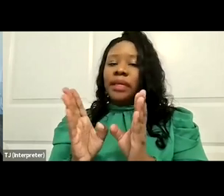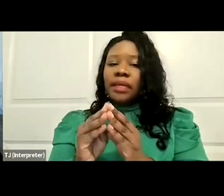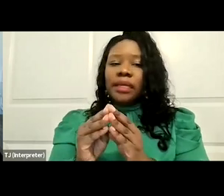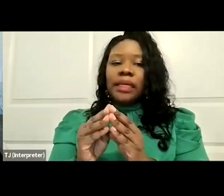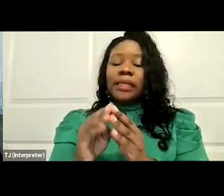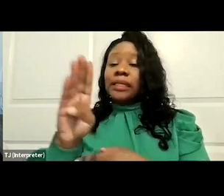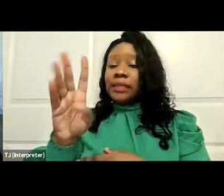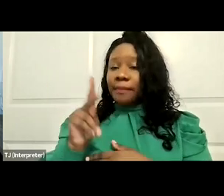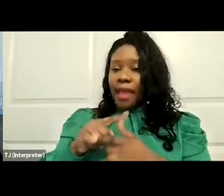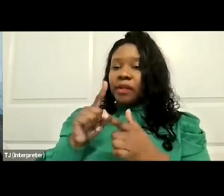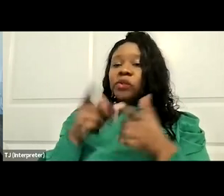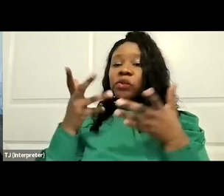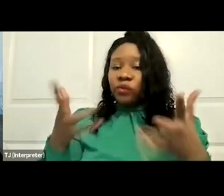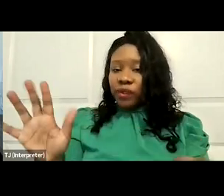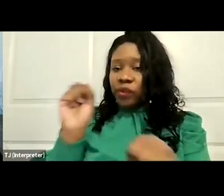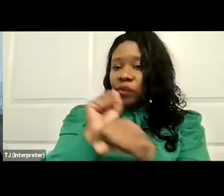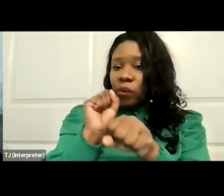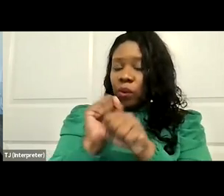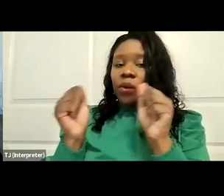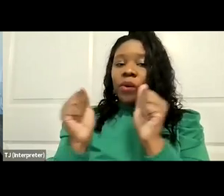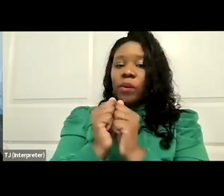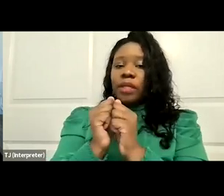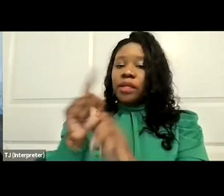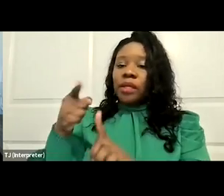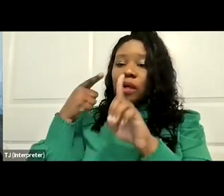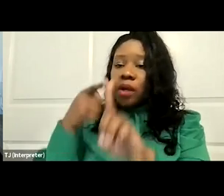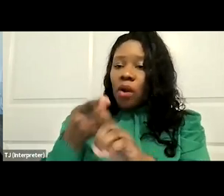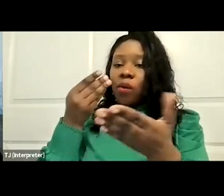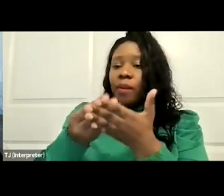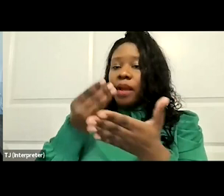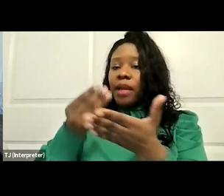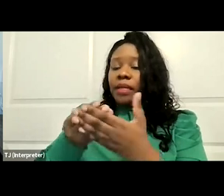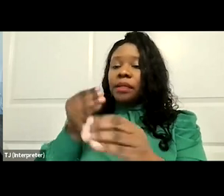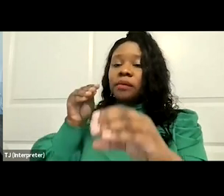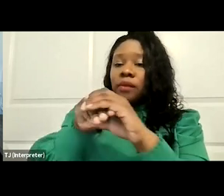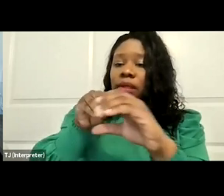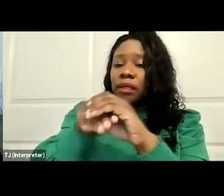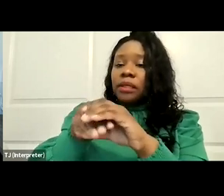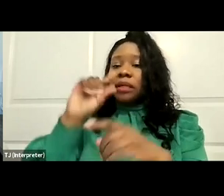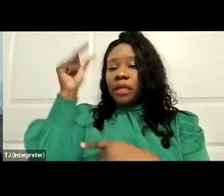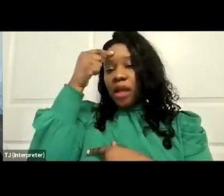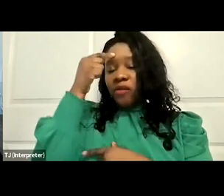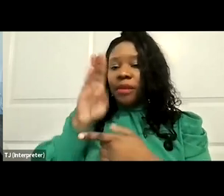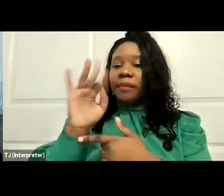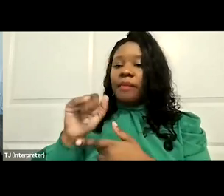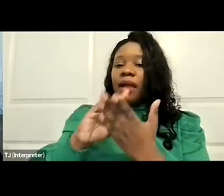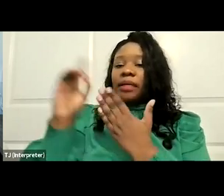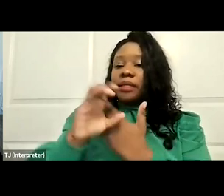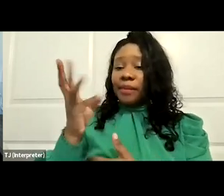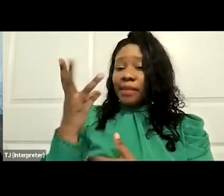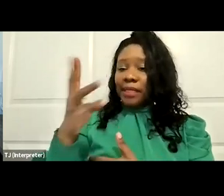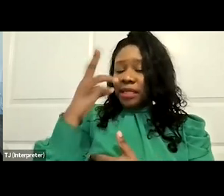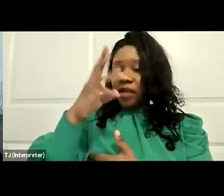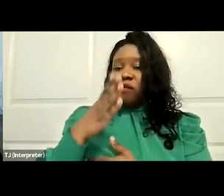back to finish its work with the main goal of funding the government by December 16th to avoid a federal